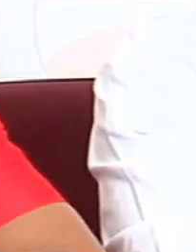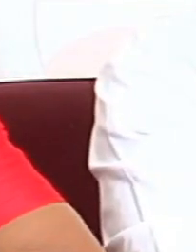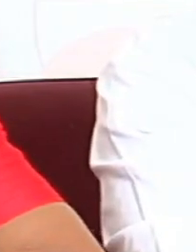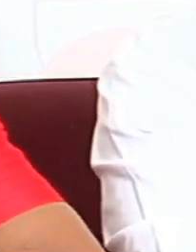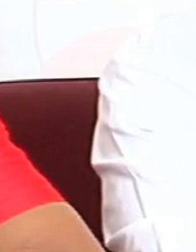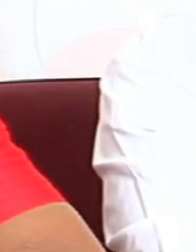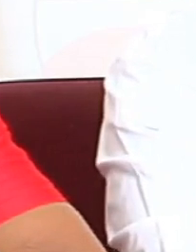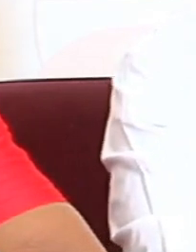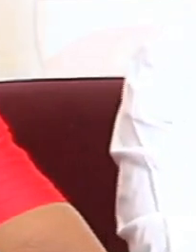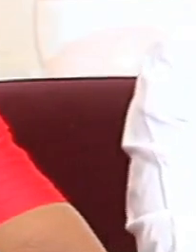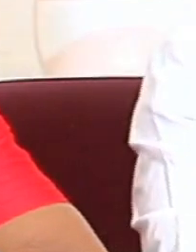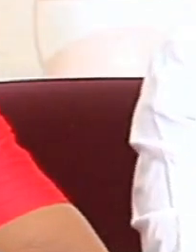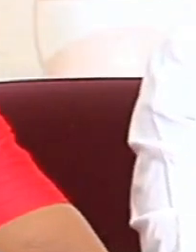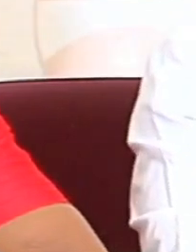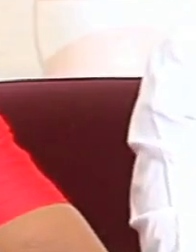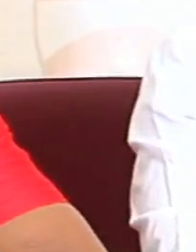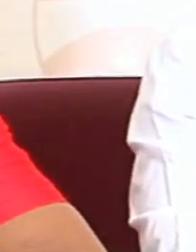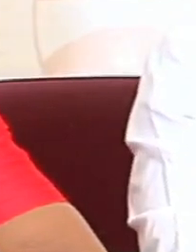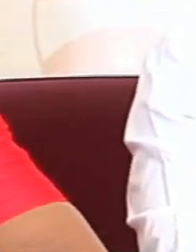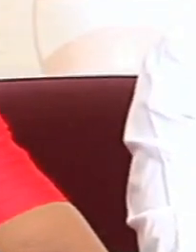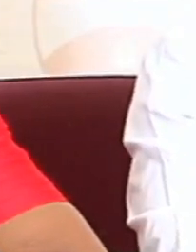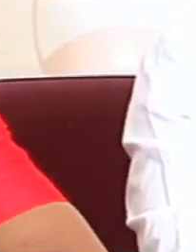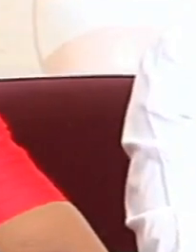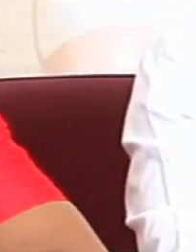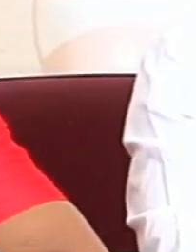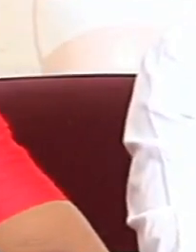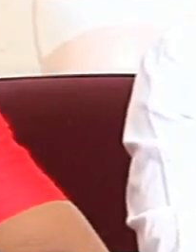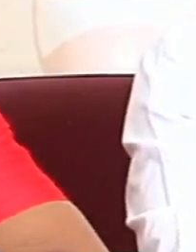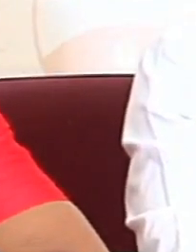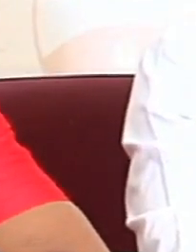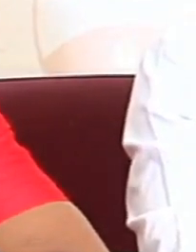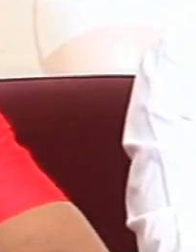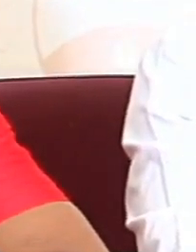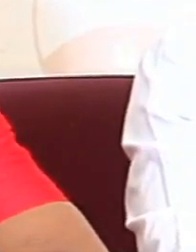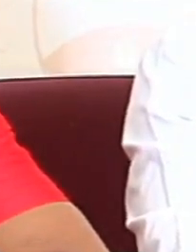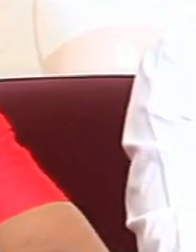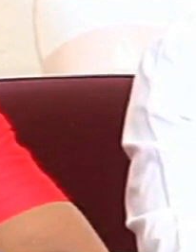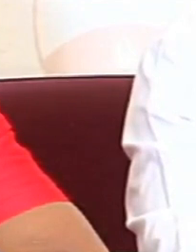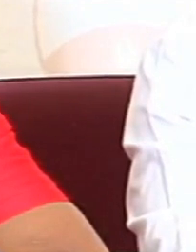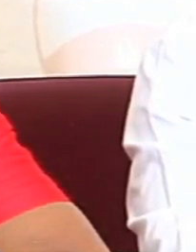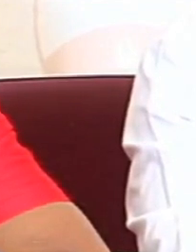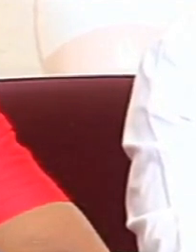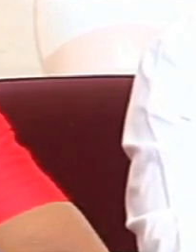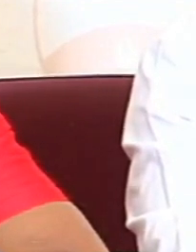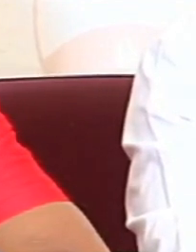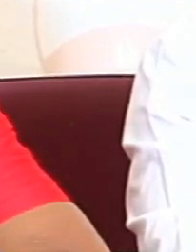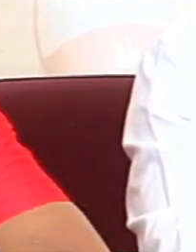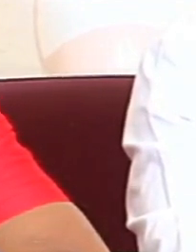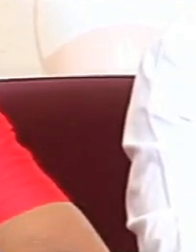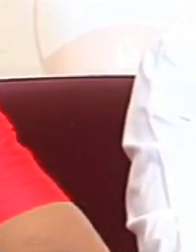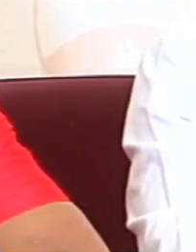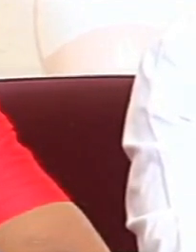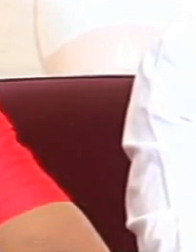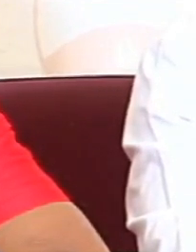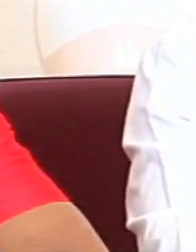South Africans because our fight here is not directed at South Africans. In fact, we also encourage South Africans